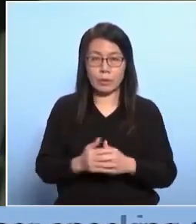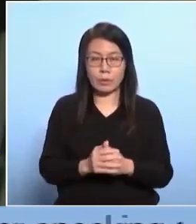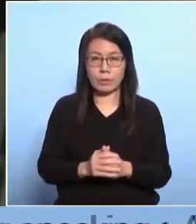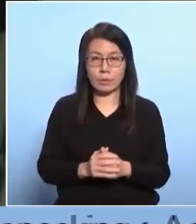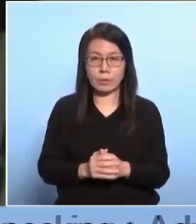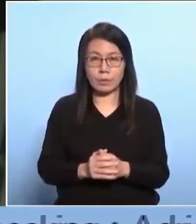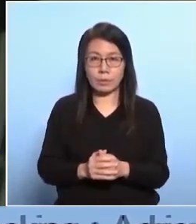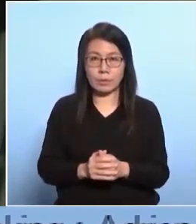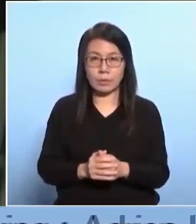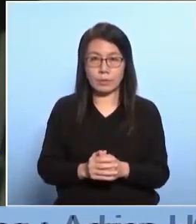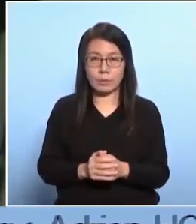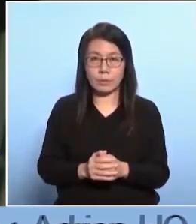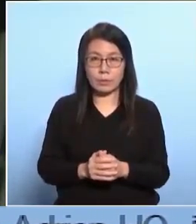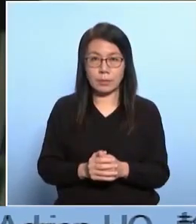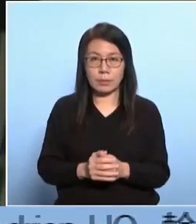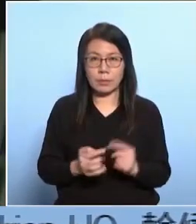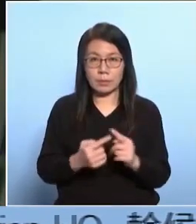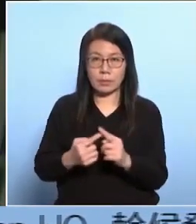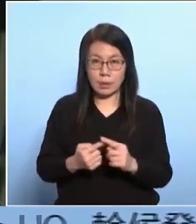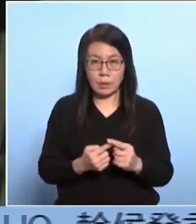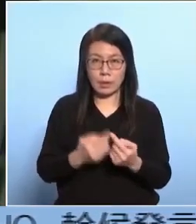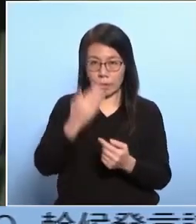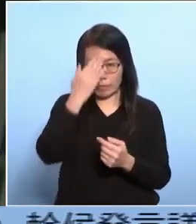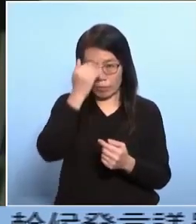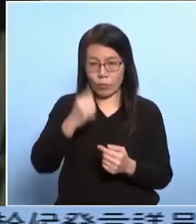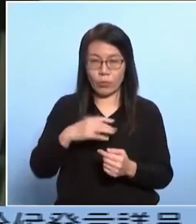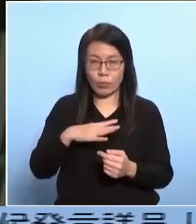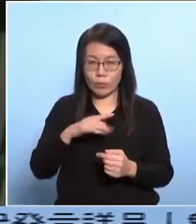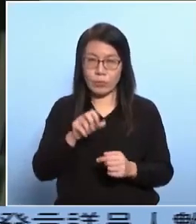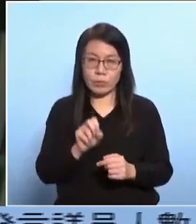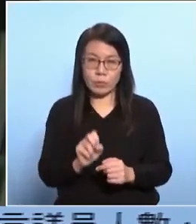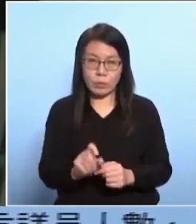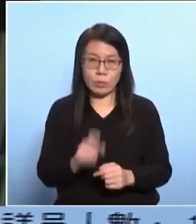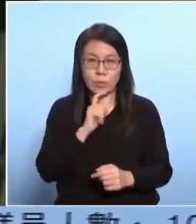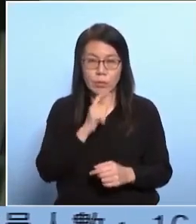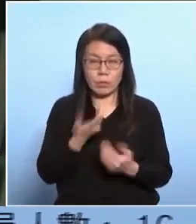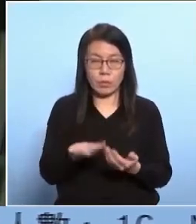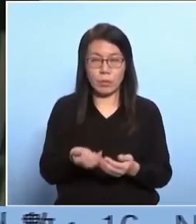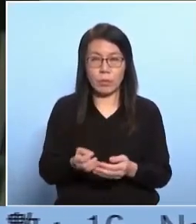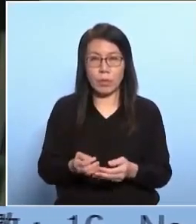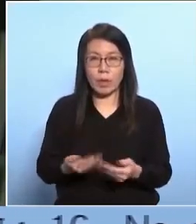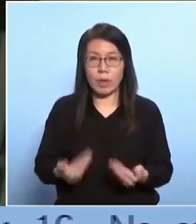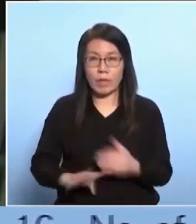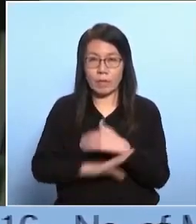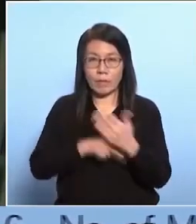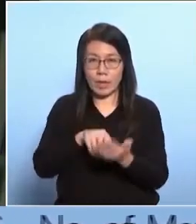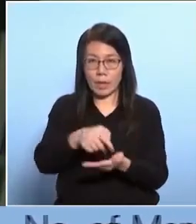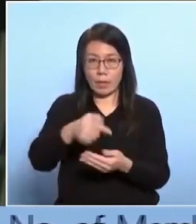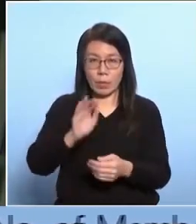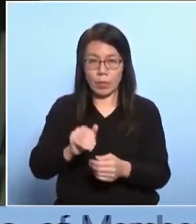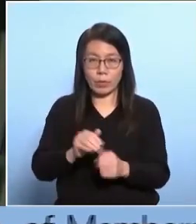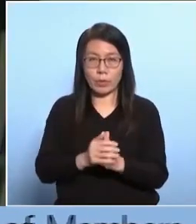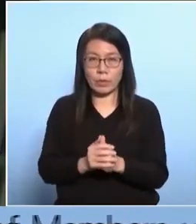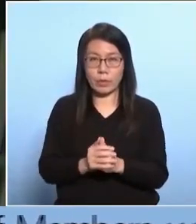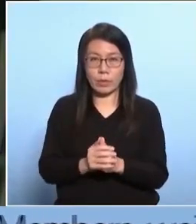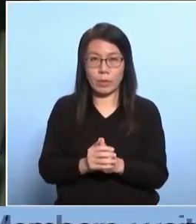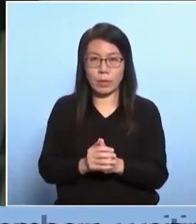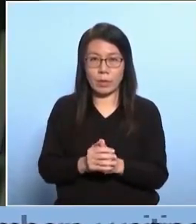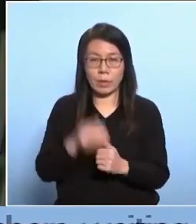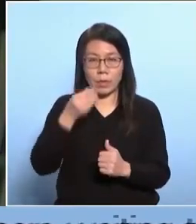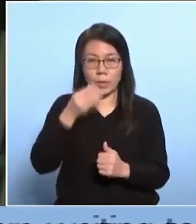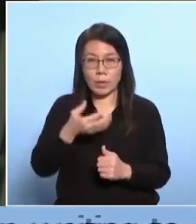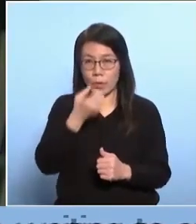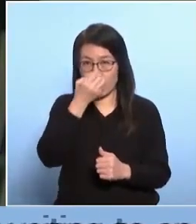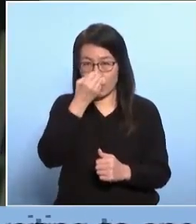I earnestly hope that the enactment of this legislation will amplify the momentum for Hong Kong and Macau to